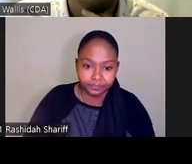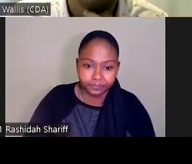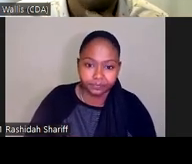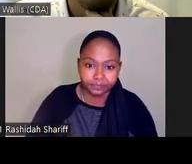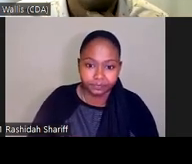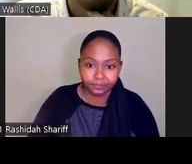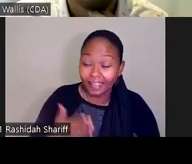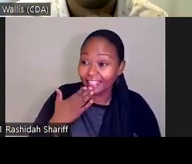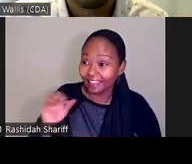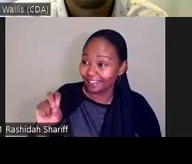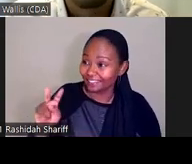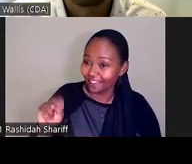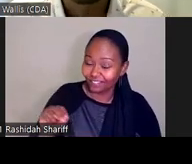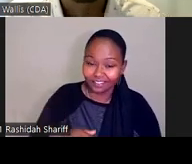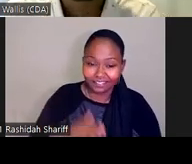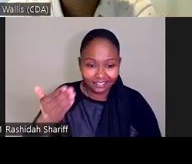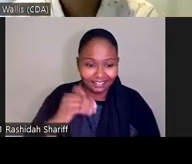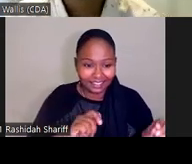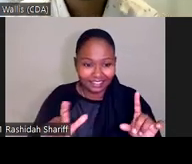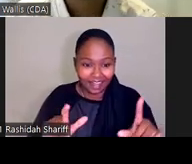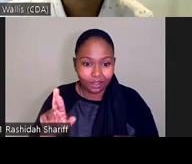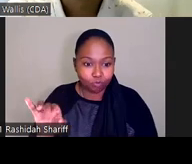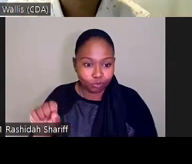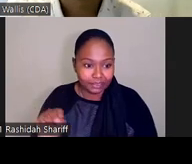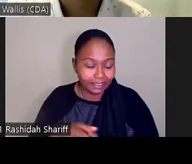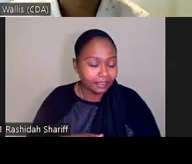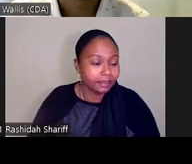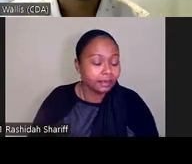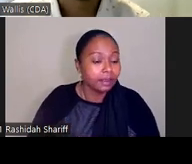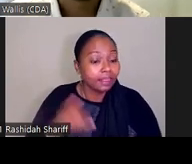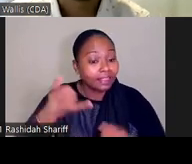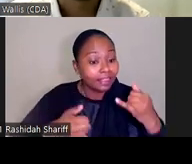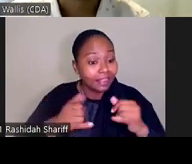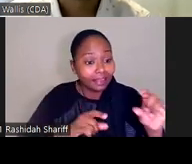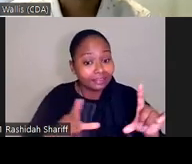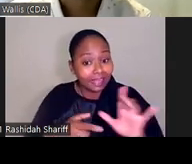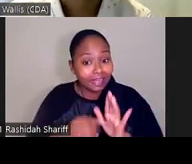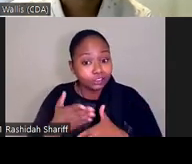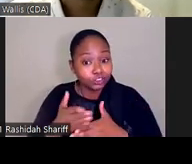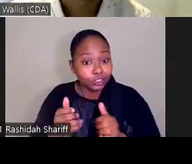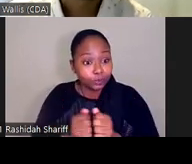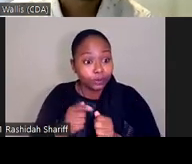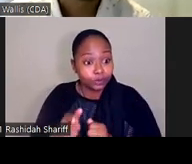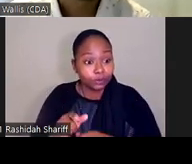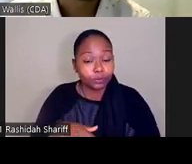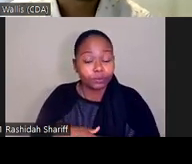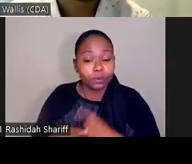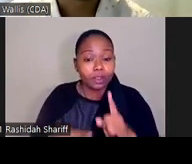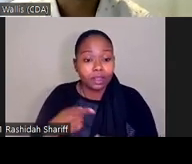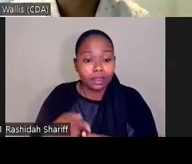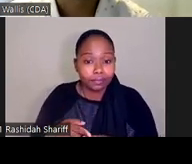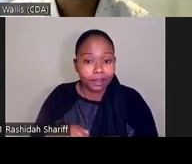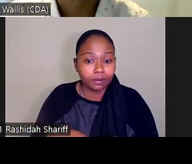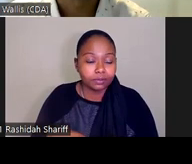Thanks, Evan. Go to the next slide, please, Rosie. So we have one last slide to share with you, and this is about setting context about this equity data